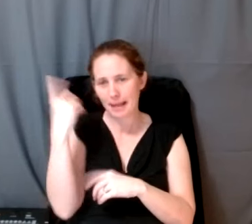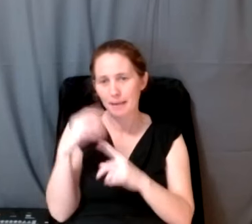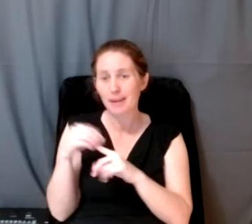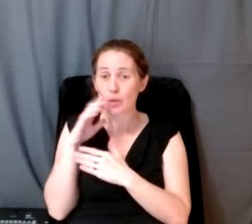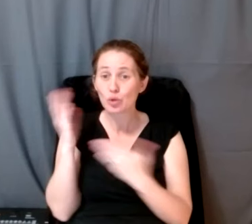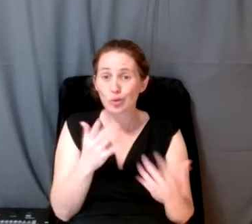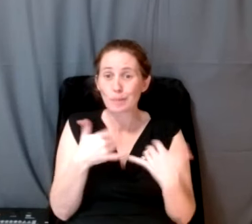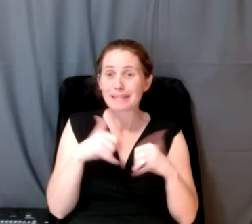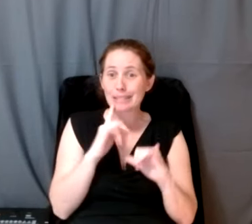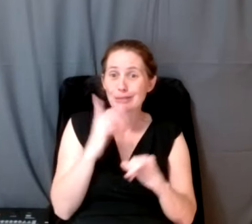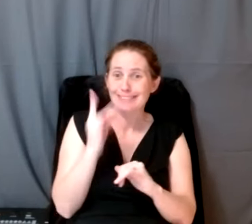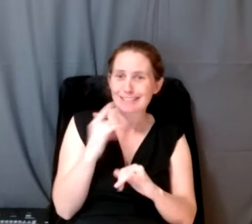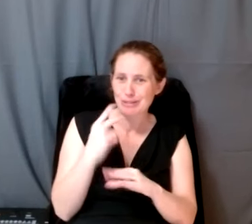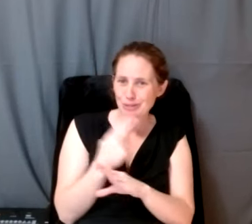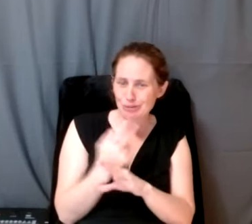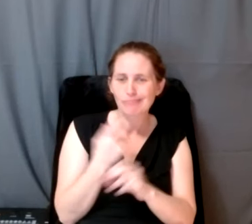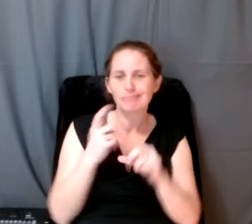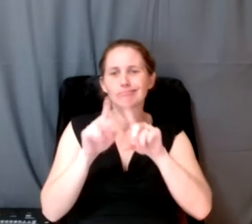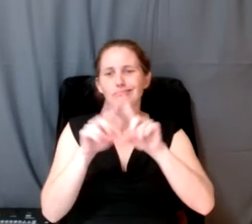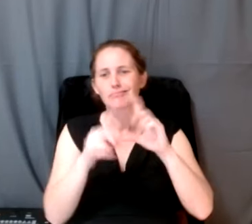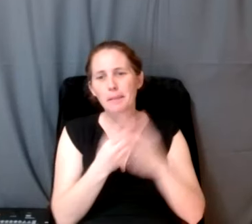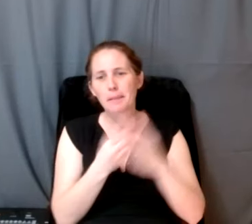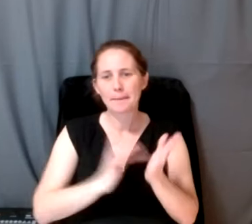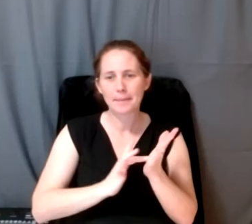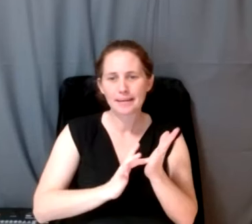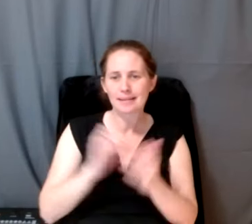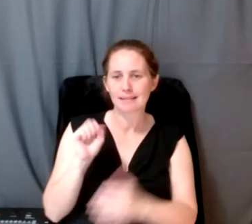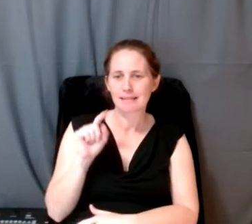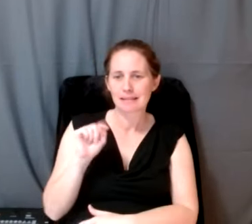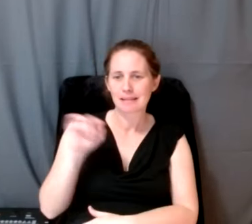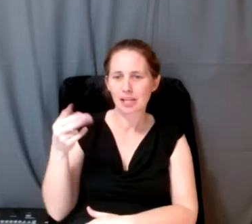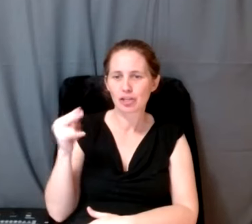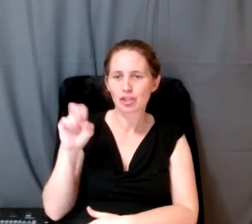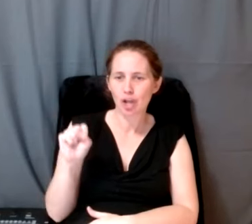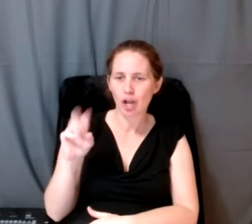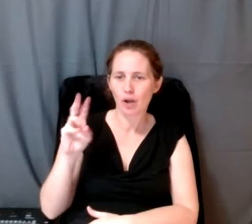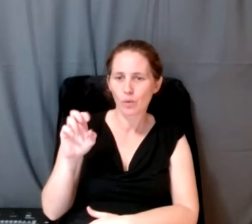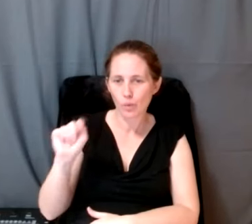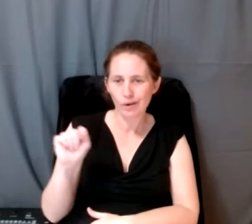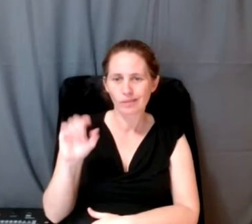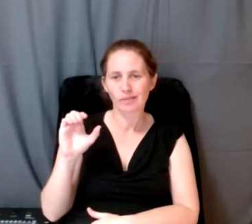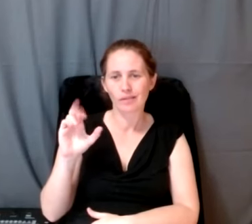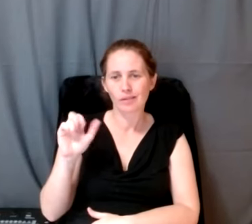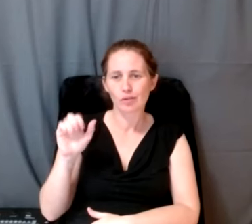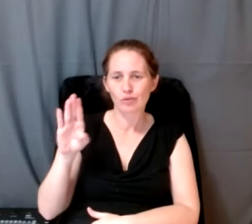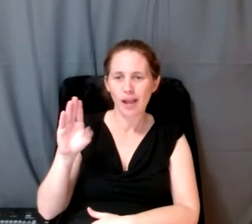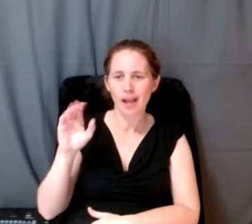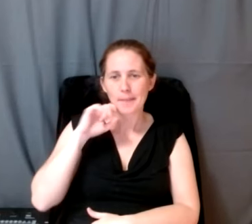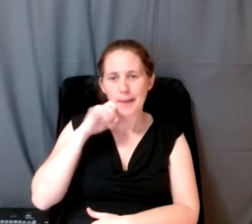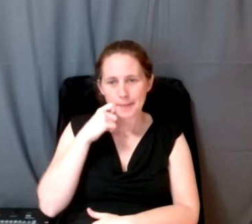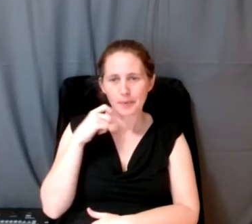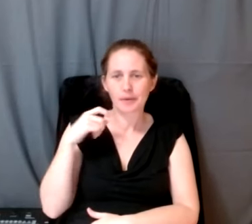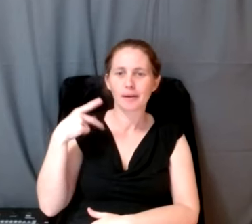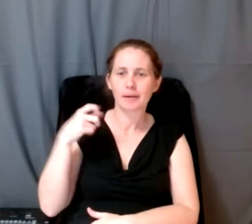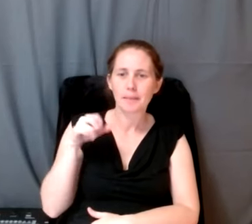delicious and used. There's a lot of different kinds of plant medicines like St. John's wort, there's crab apples, there's pears, there's oak